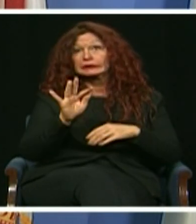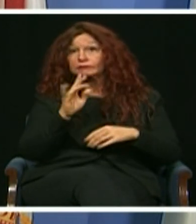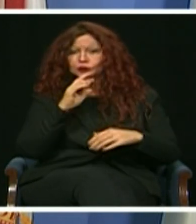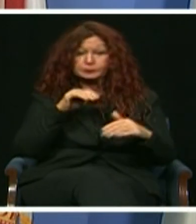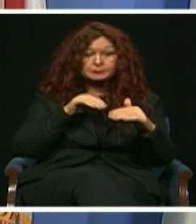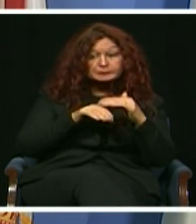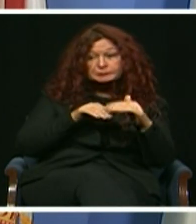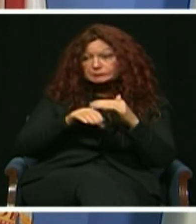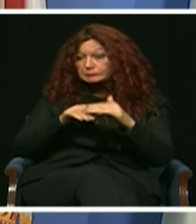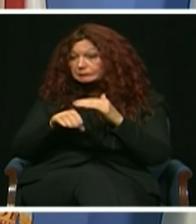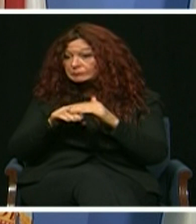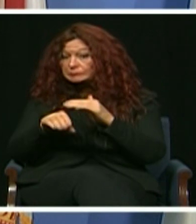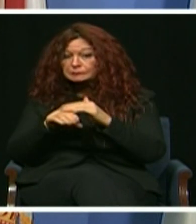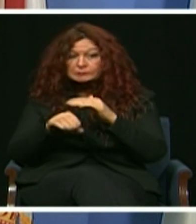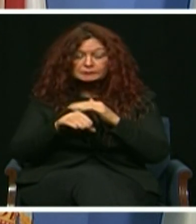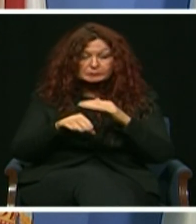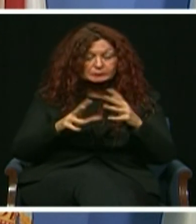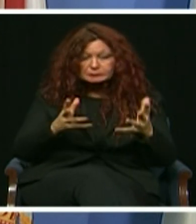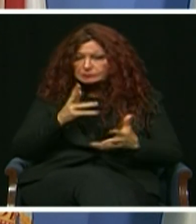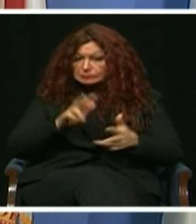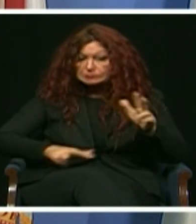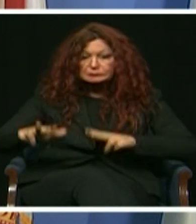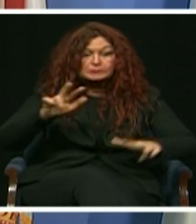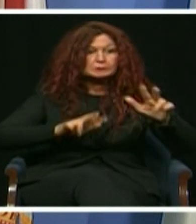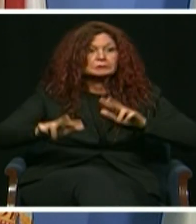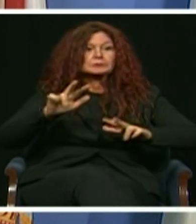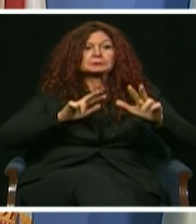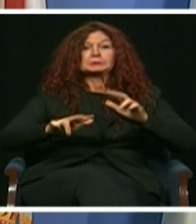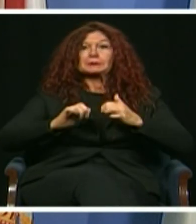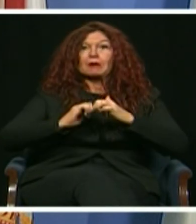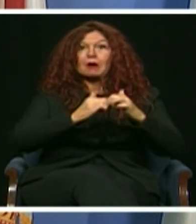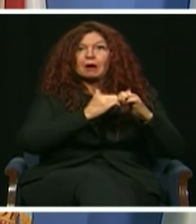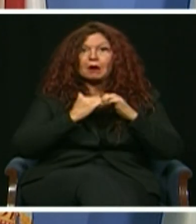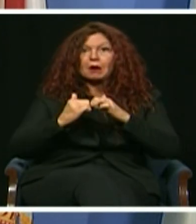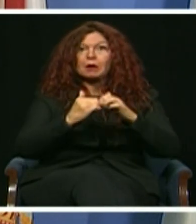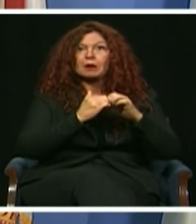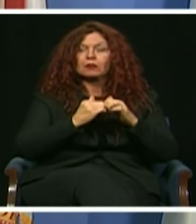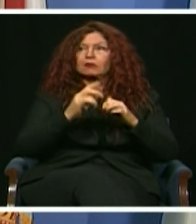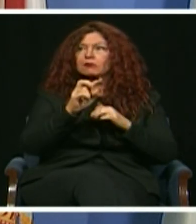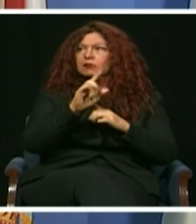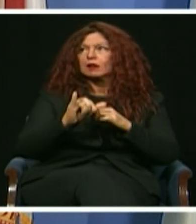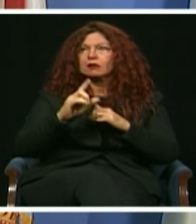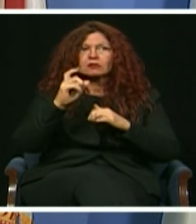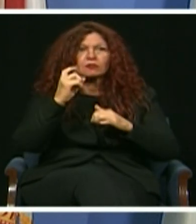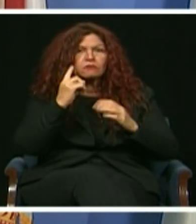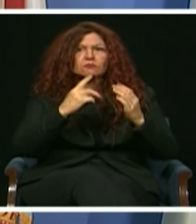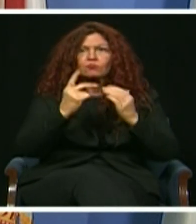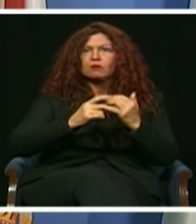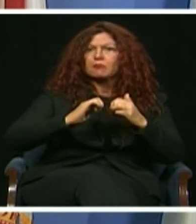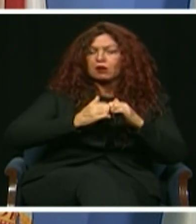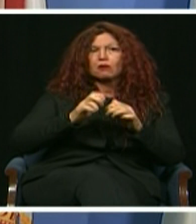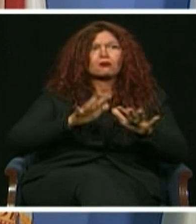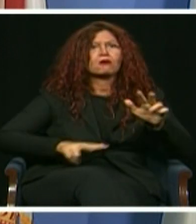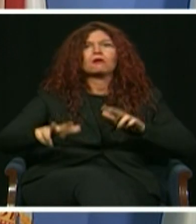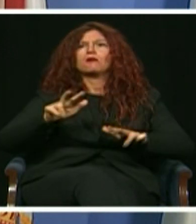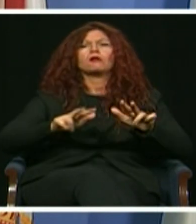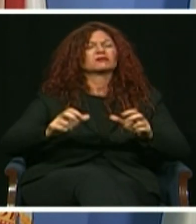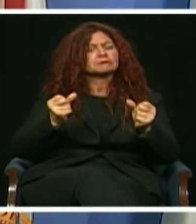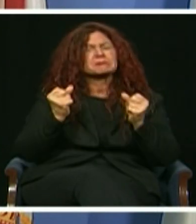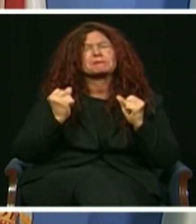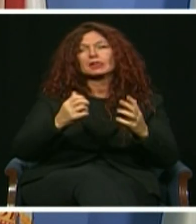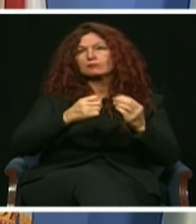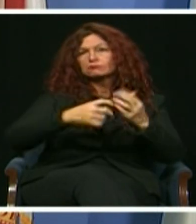you can easily access a full spectrum of safety net and life-enriching programs. We must also make sure